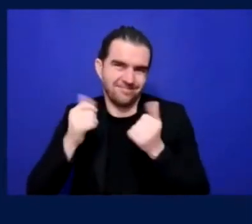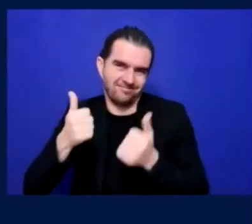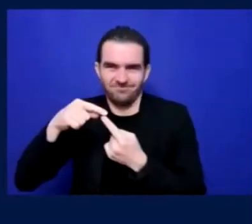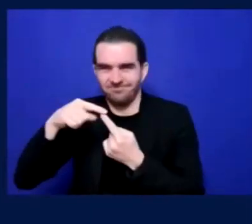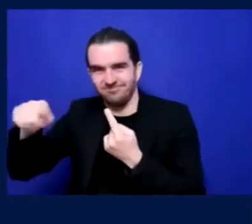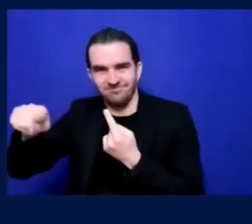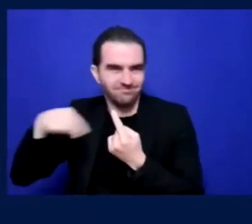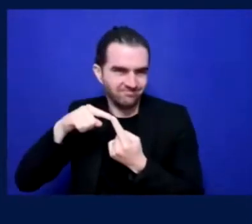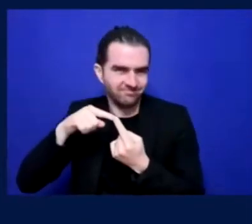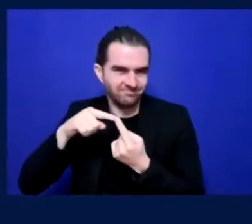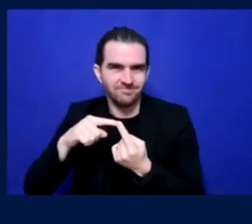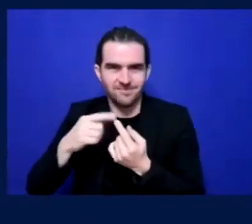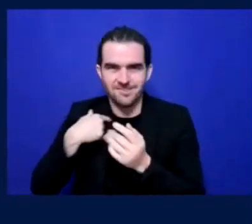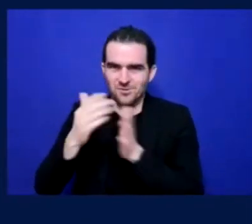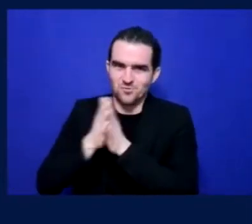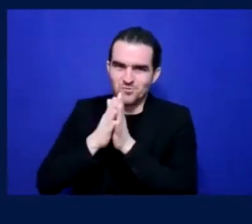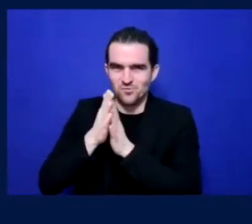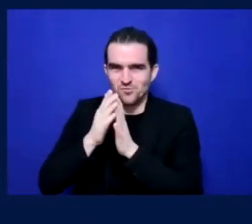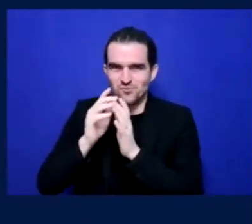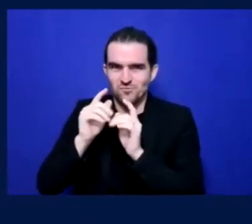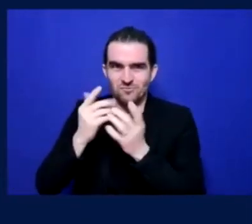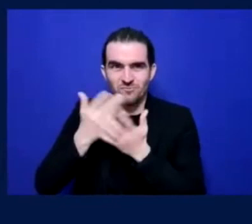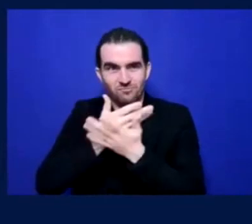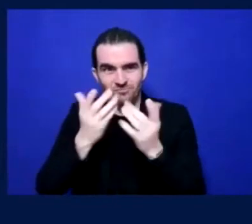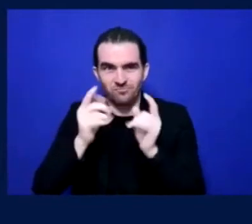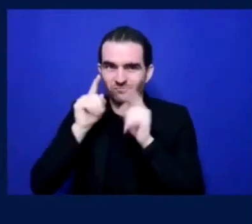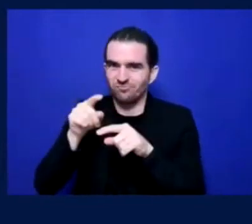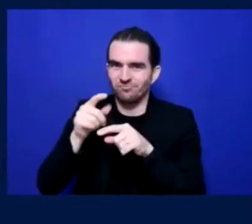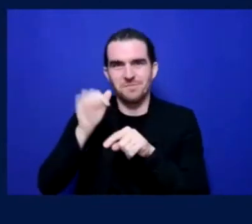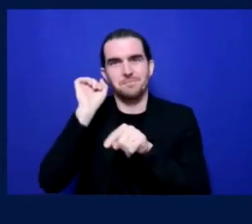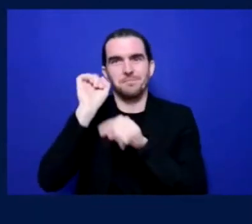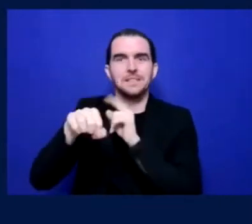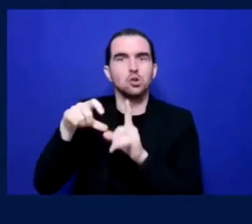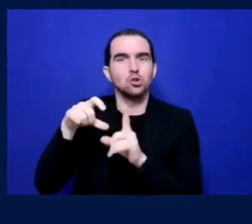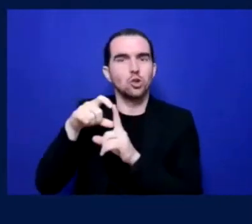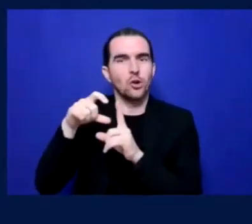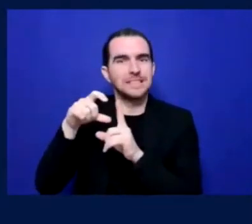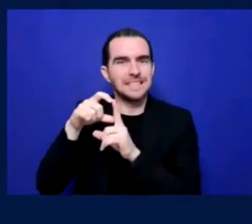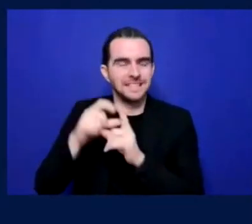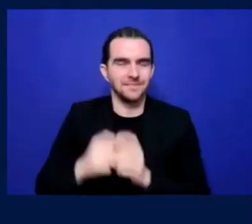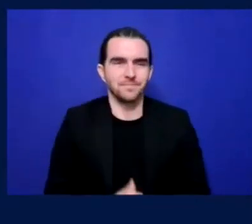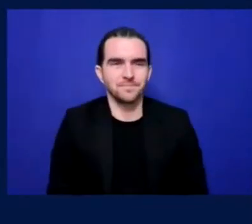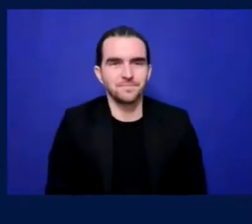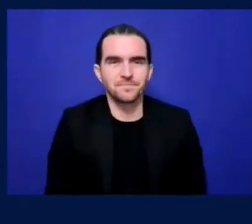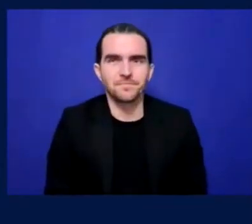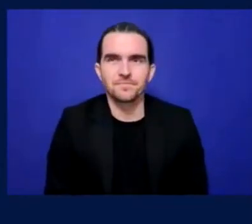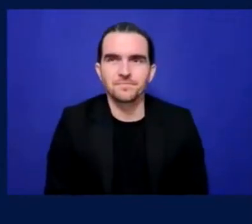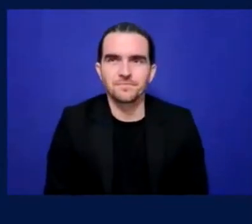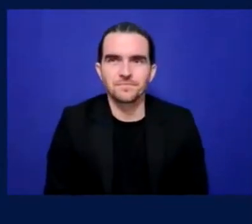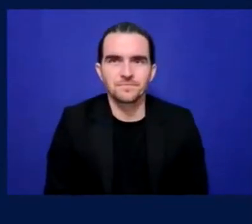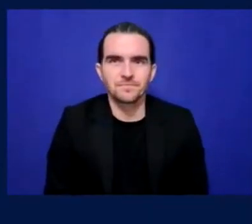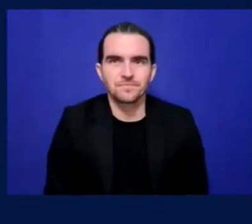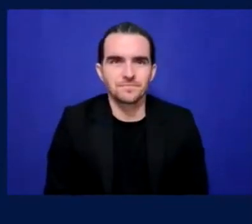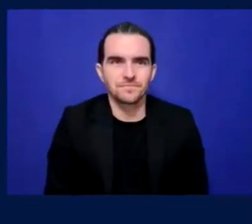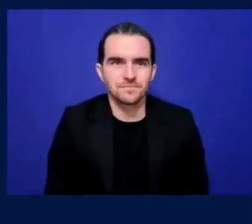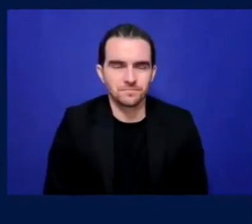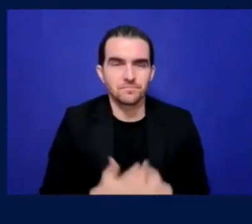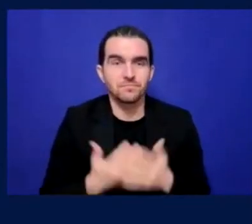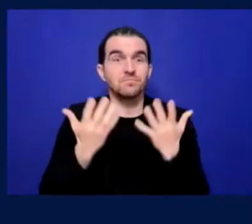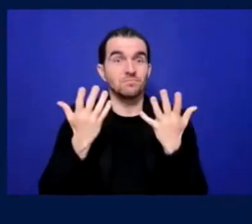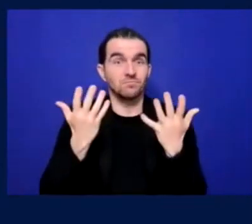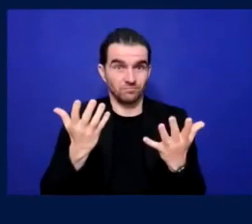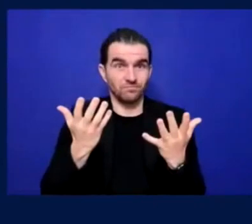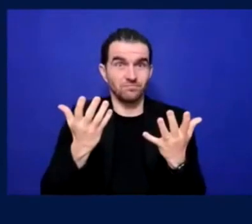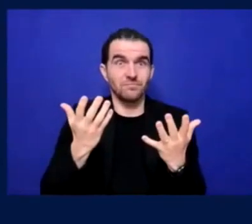So I'm going to now, uh, pass over and, uh, introduce, uh, Elena from, uh, CSK, uh, Moscow and a member of their club,